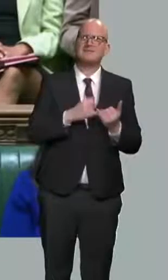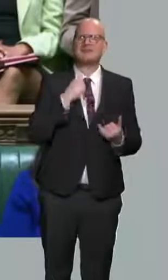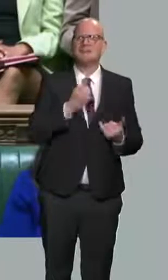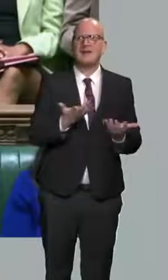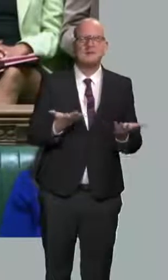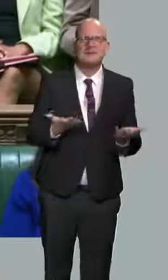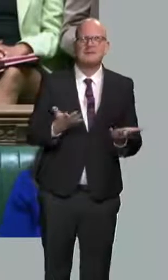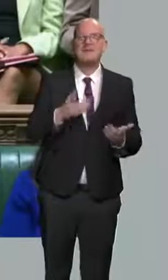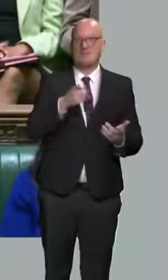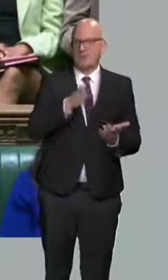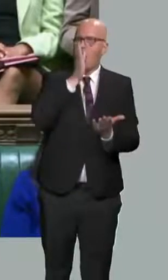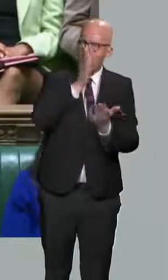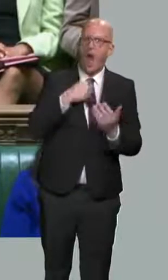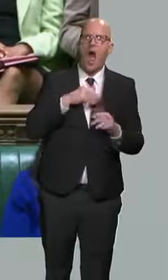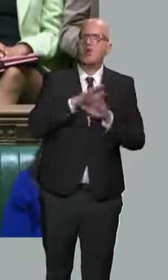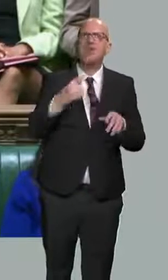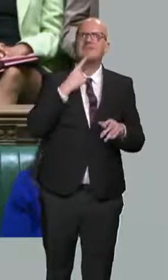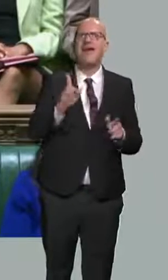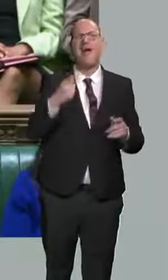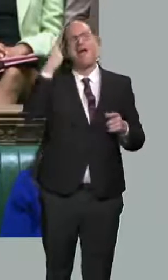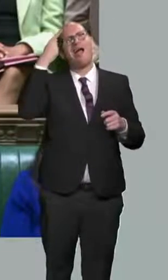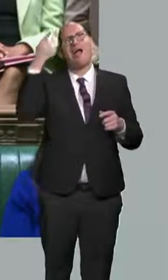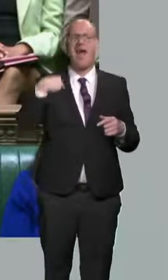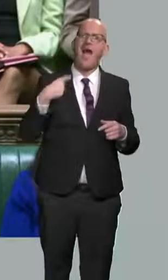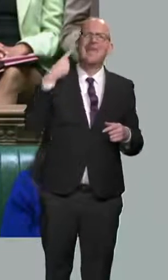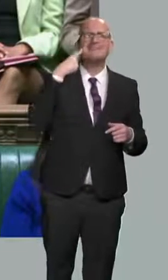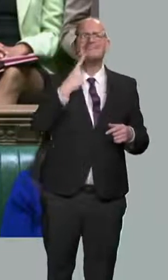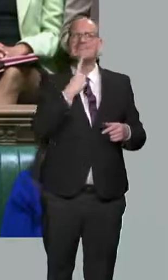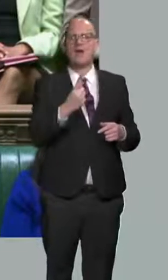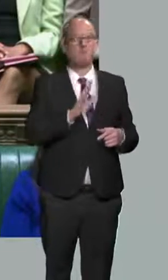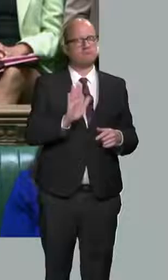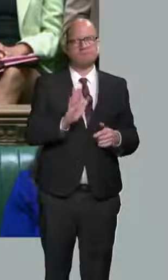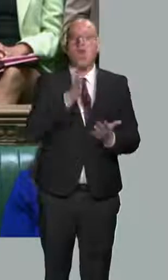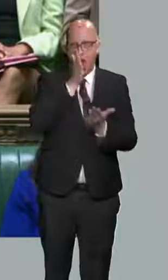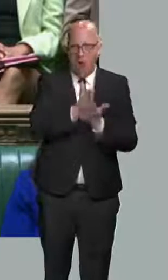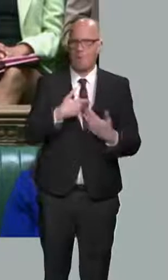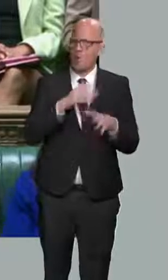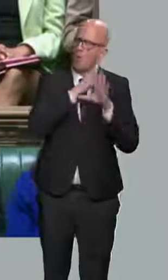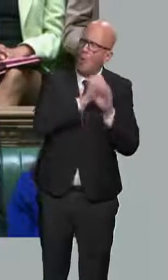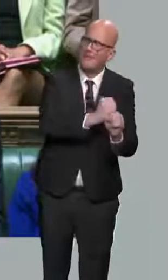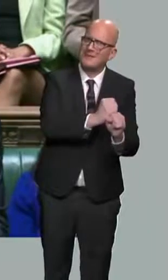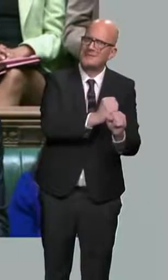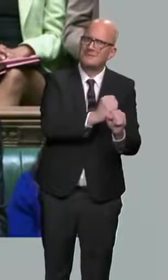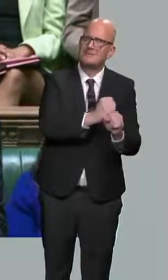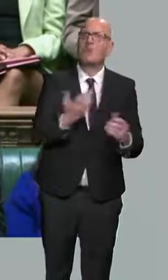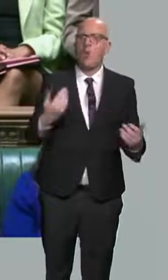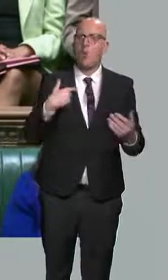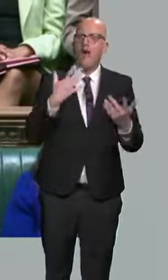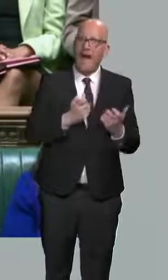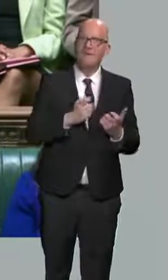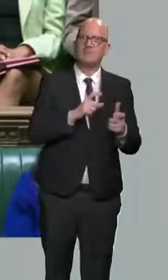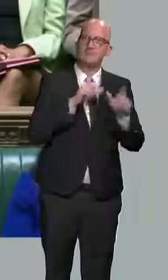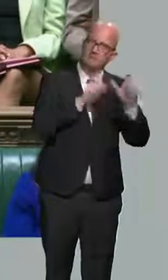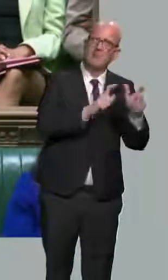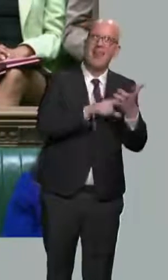total commitment. So it is right that the health and care levy stays. But a long-term funding solution